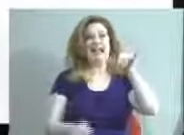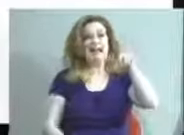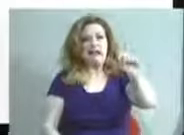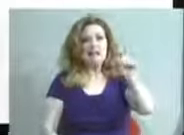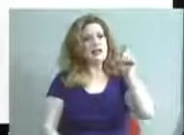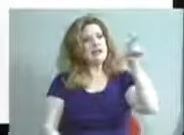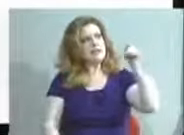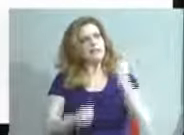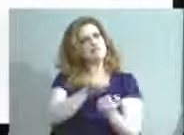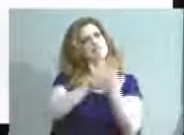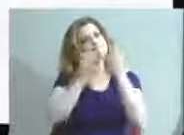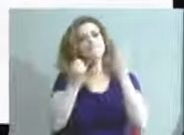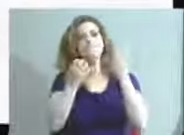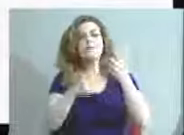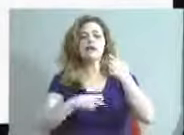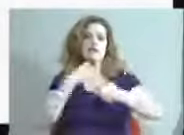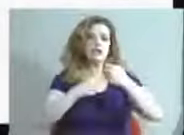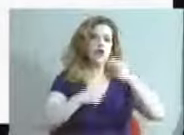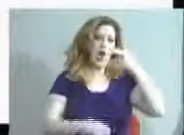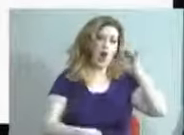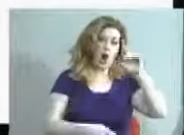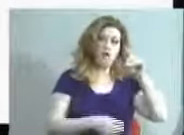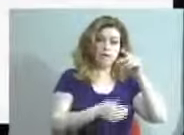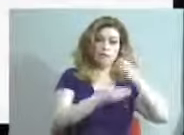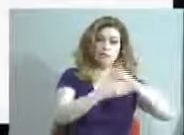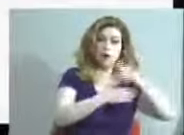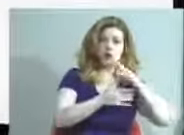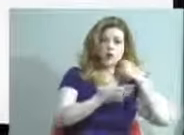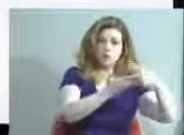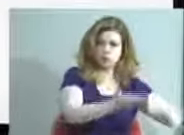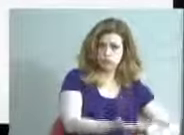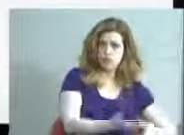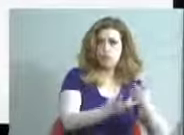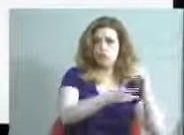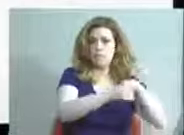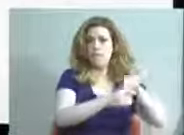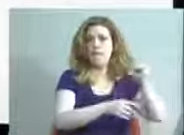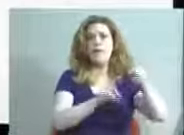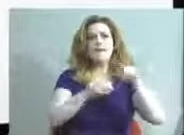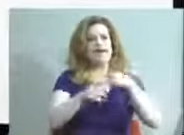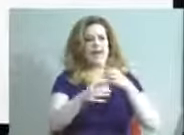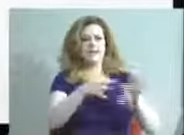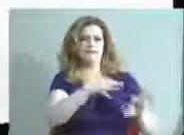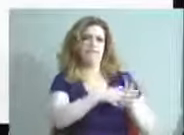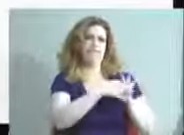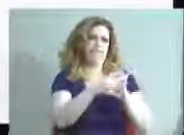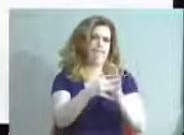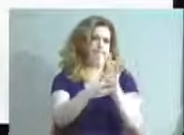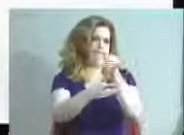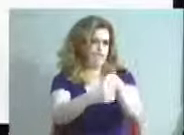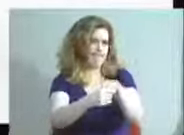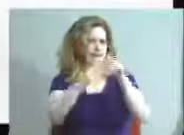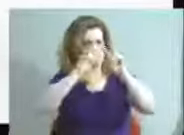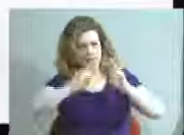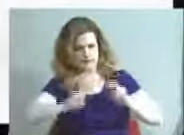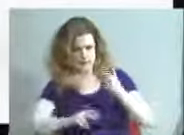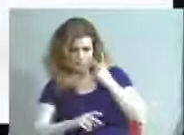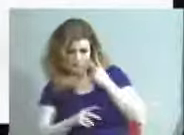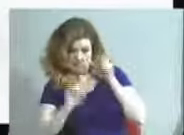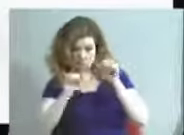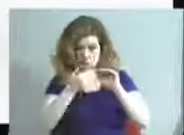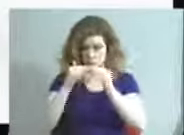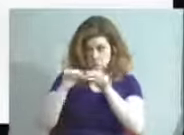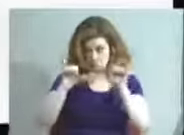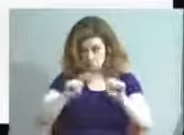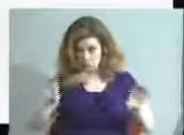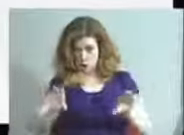address many of the issues that the Harvard program is, but it has a component to it that we really frankly have to assess if we can do it as a community.